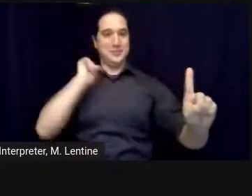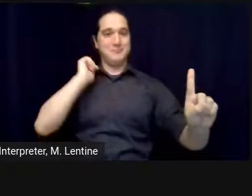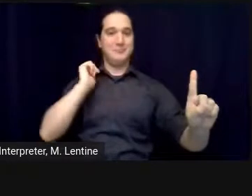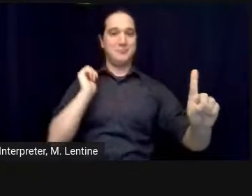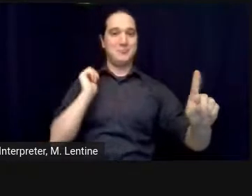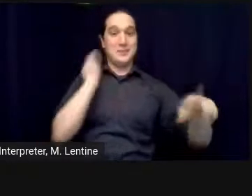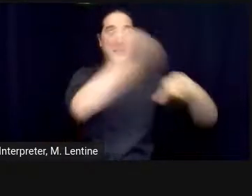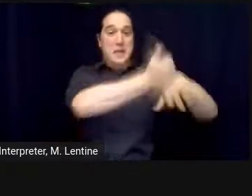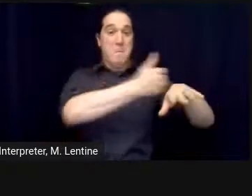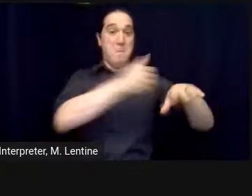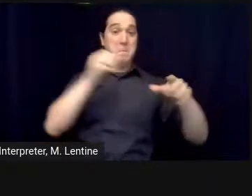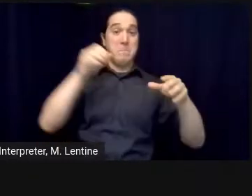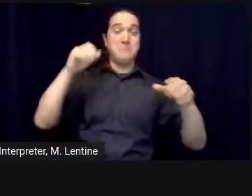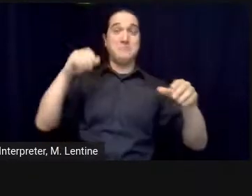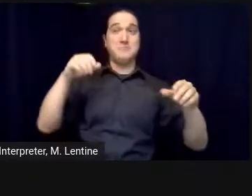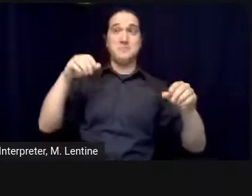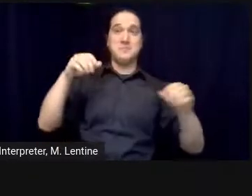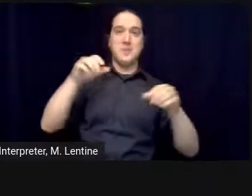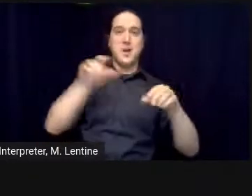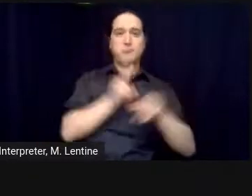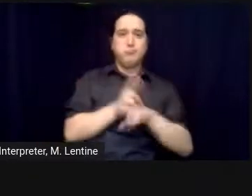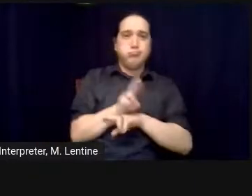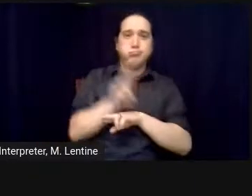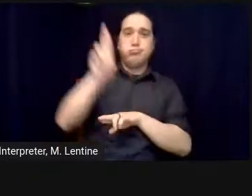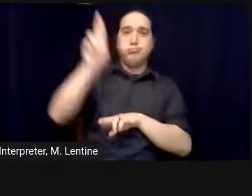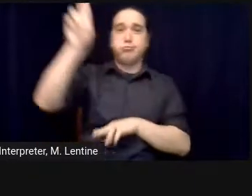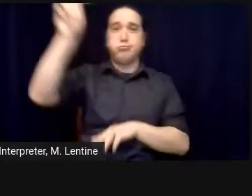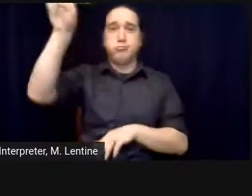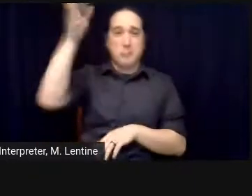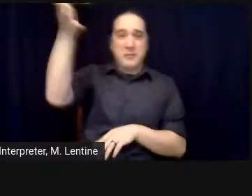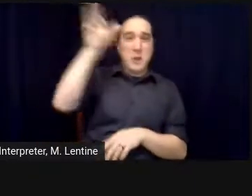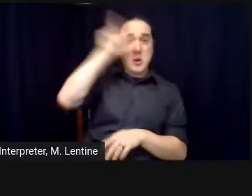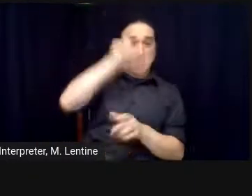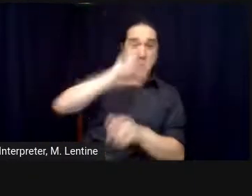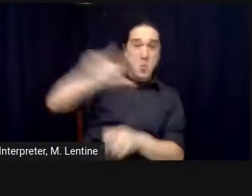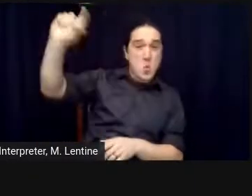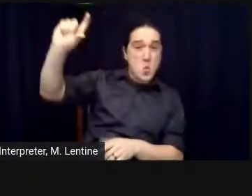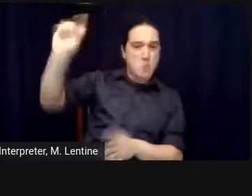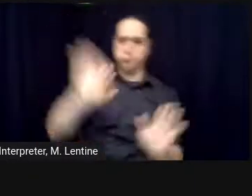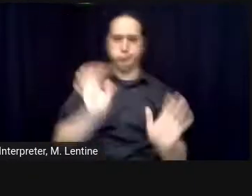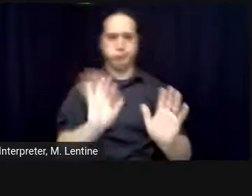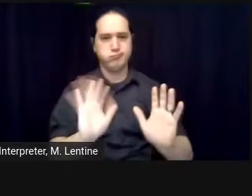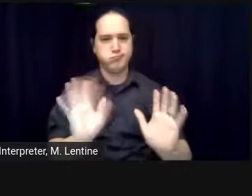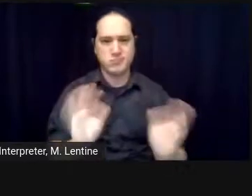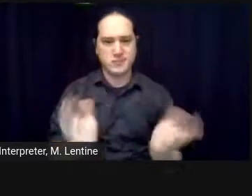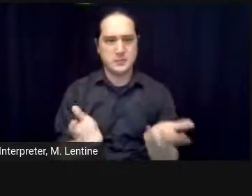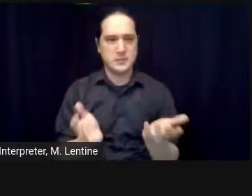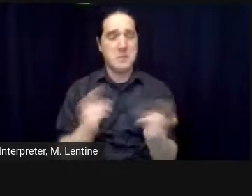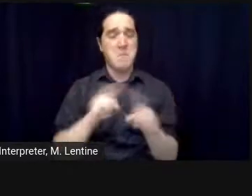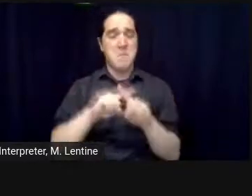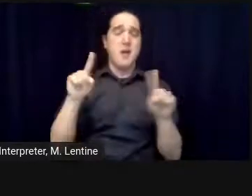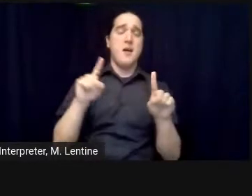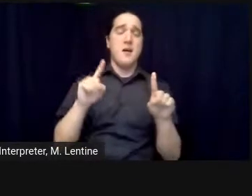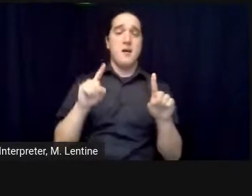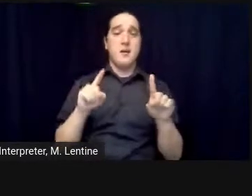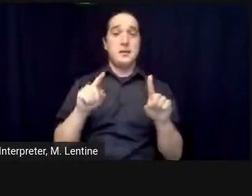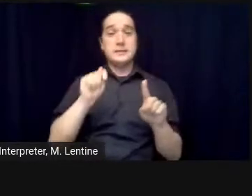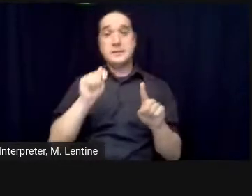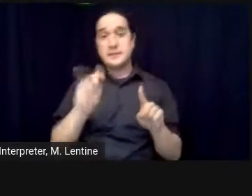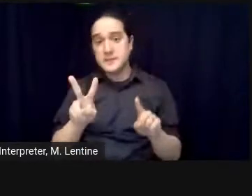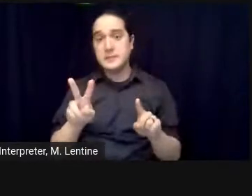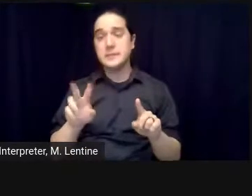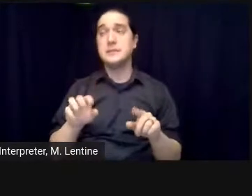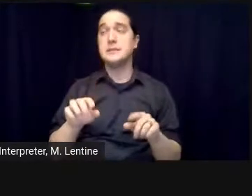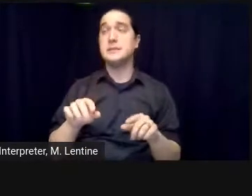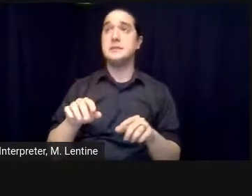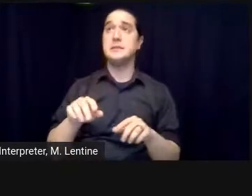applications but it was a hard story to get across for mass media because of its complexity and